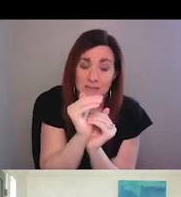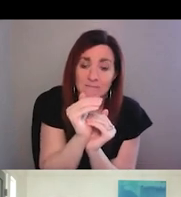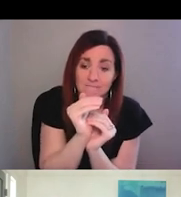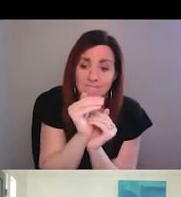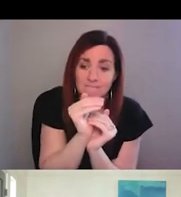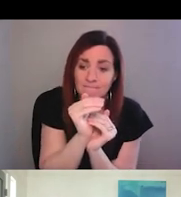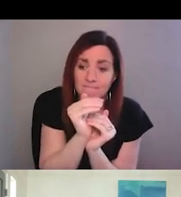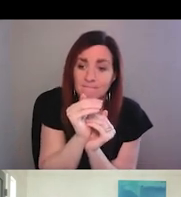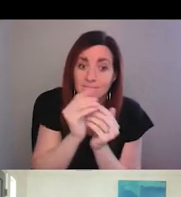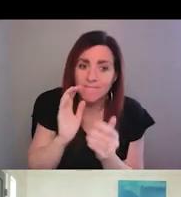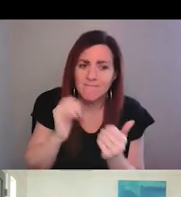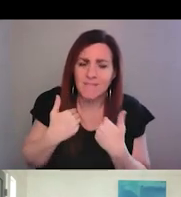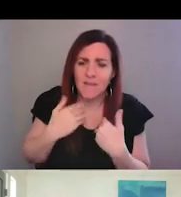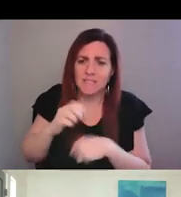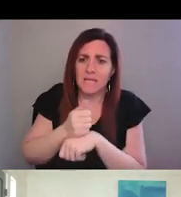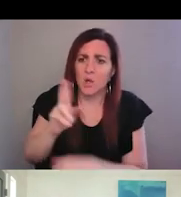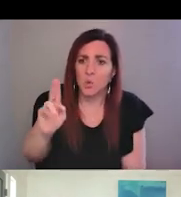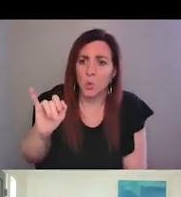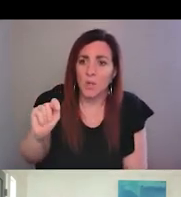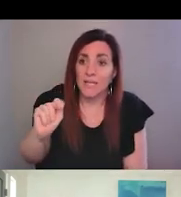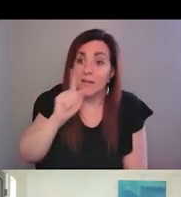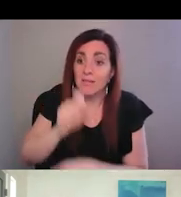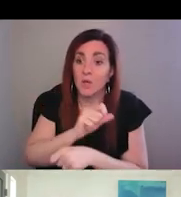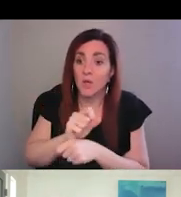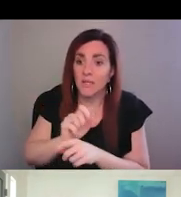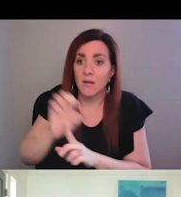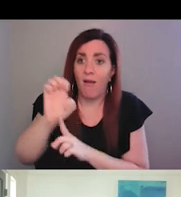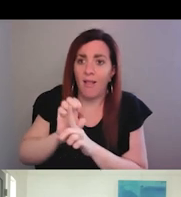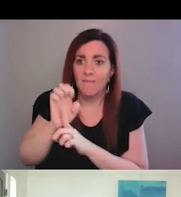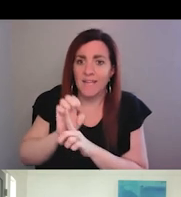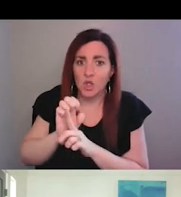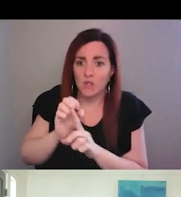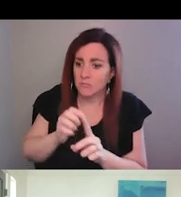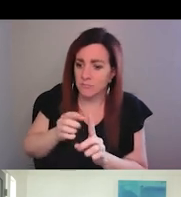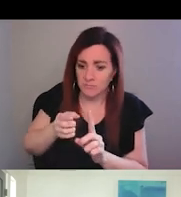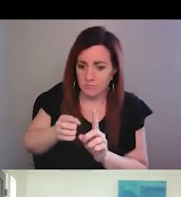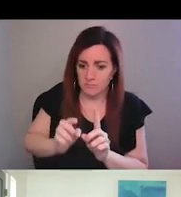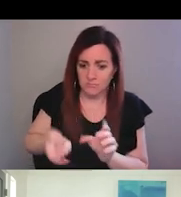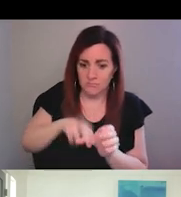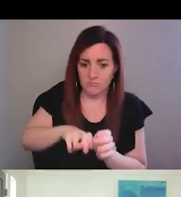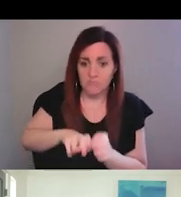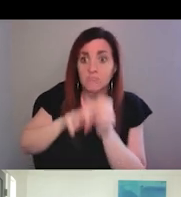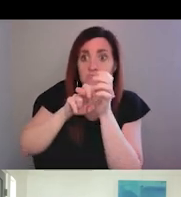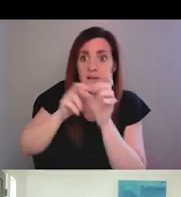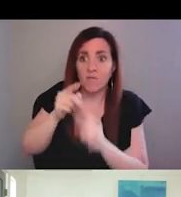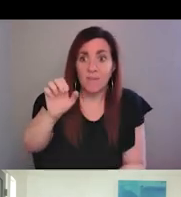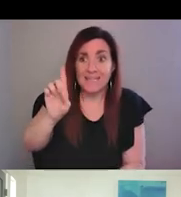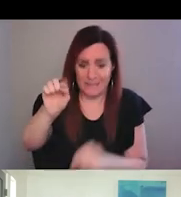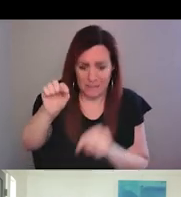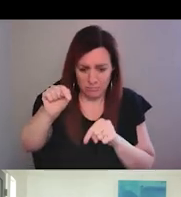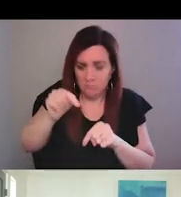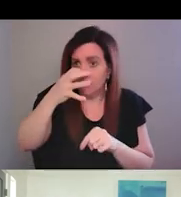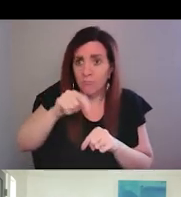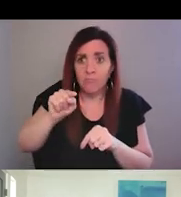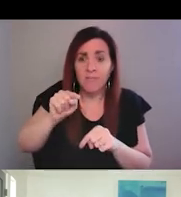doing it that way, having that units that is literally an elevator right away from our ED and then working so well with our crisis walk-in